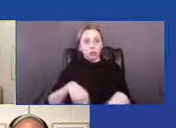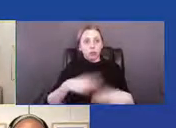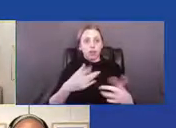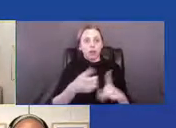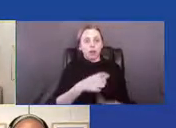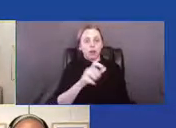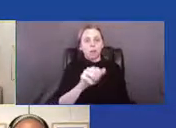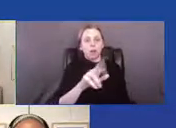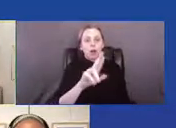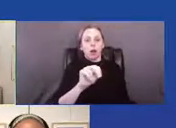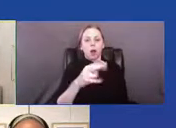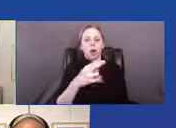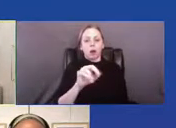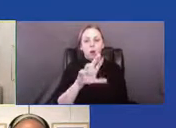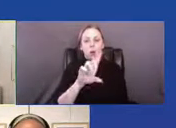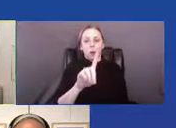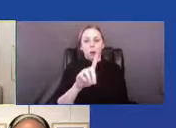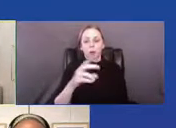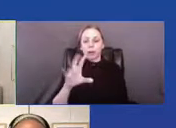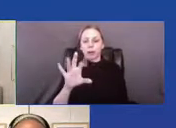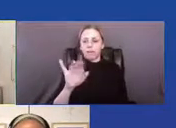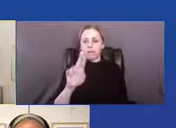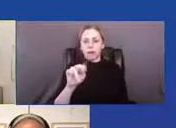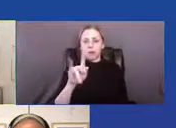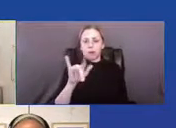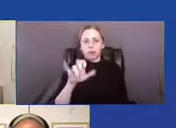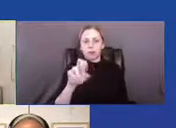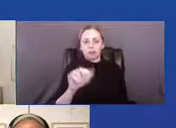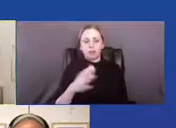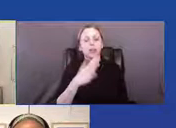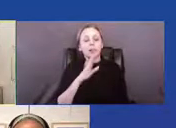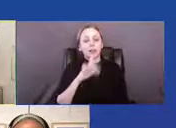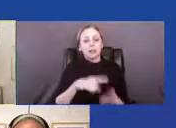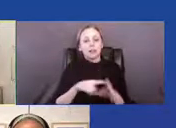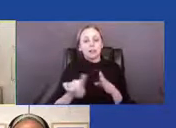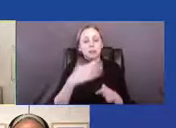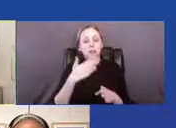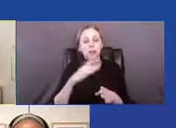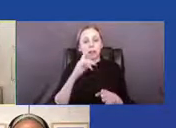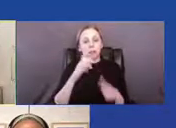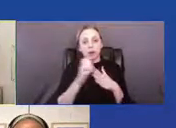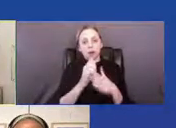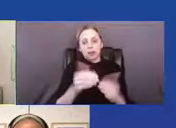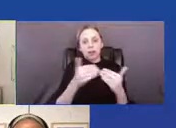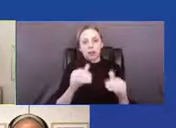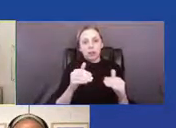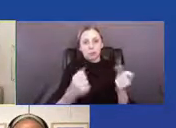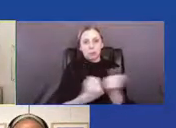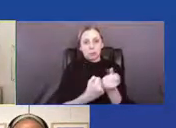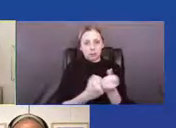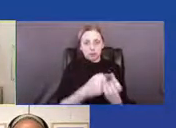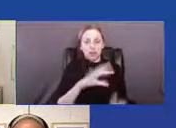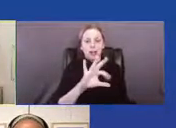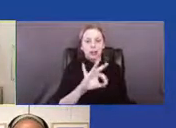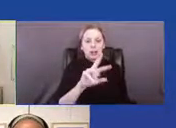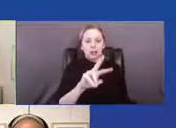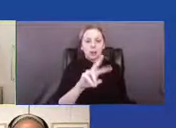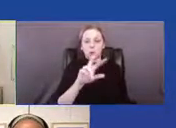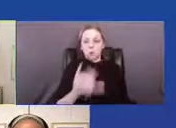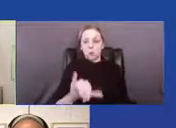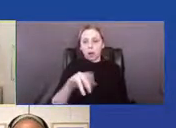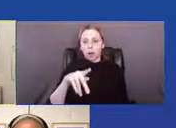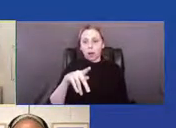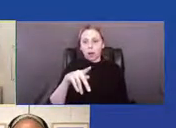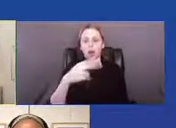Foundation. A special thanks to our leader plus and leader level sponsors, 92Y Harkness Dance